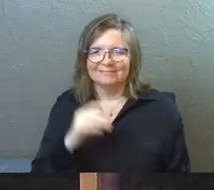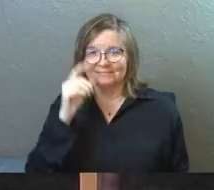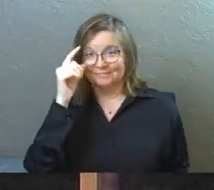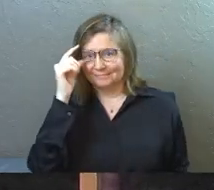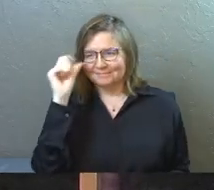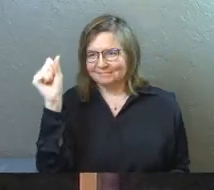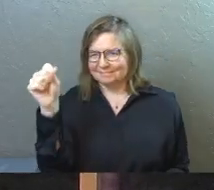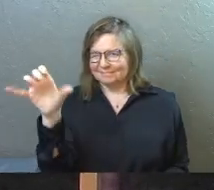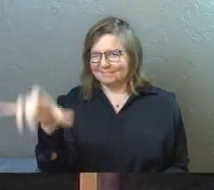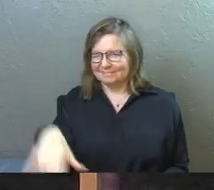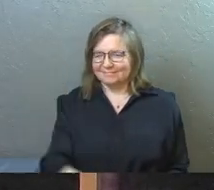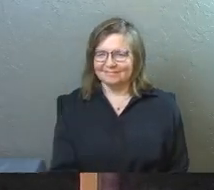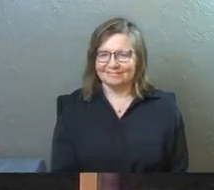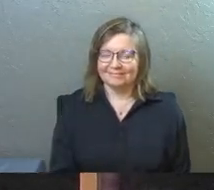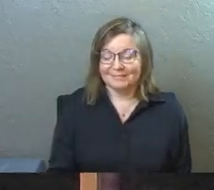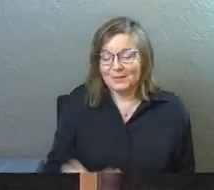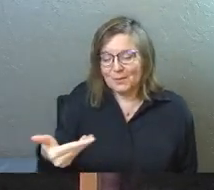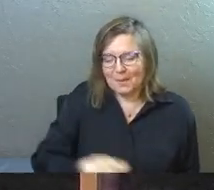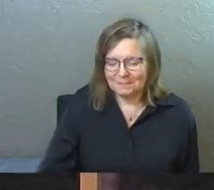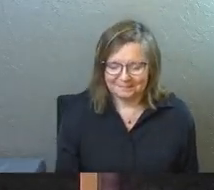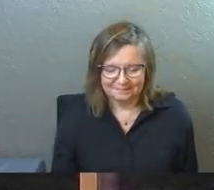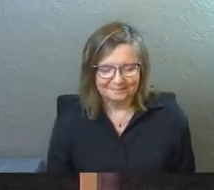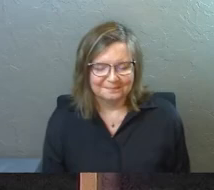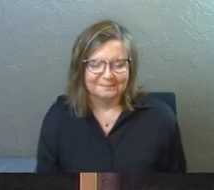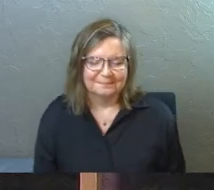Uh-huh. You're welcome.